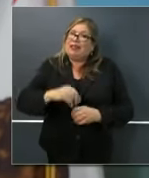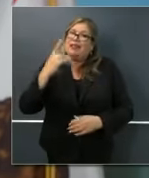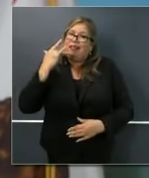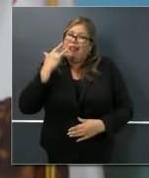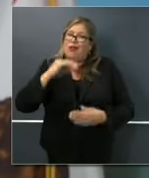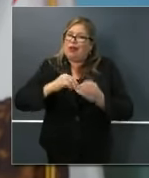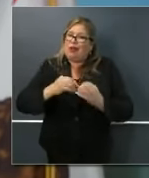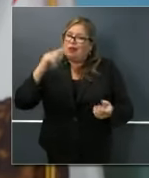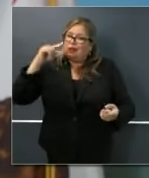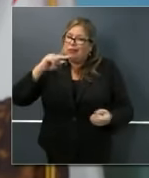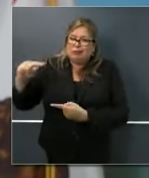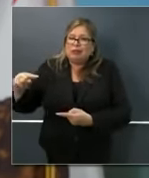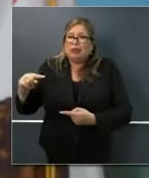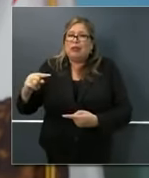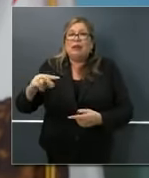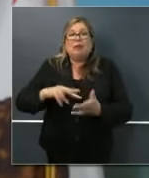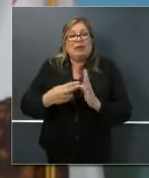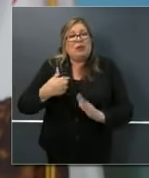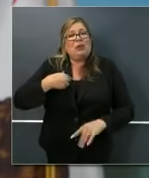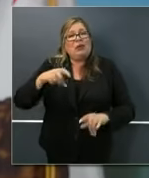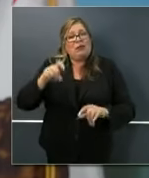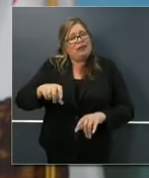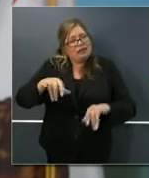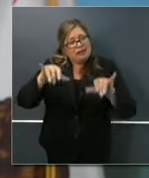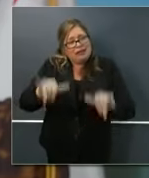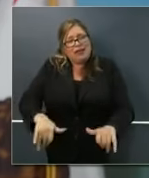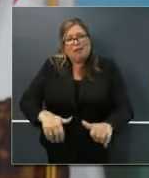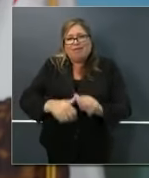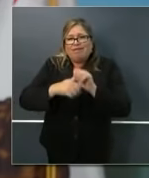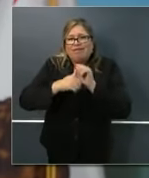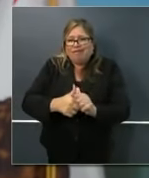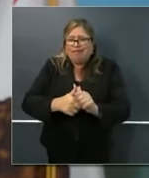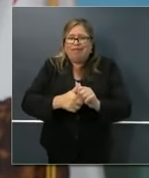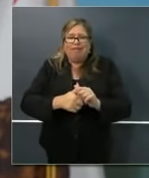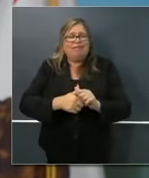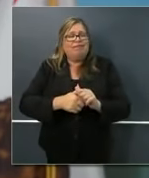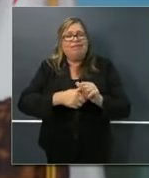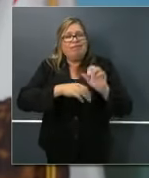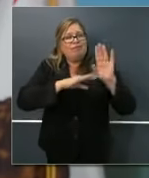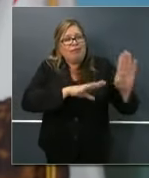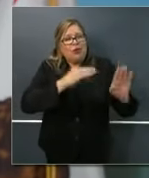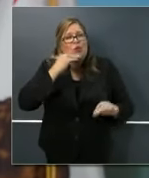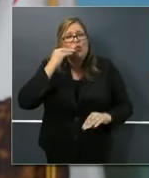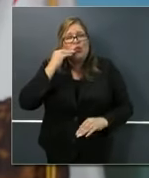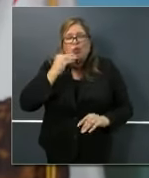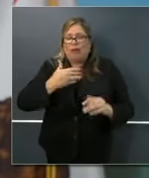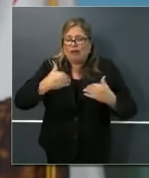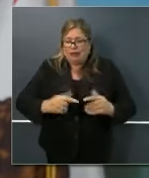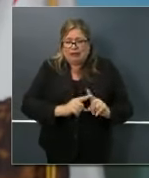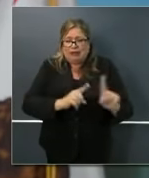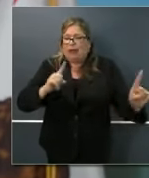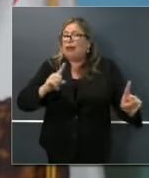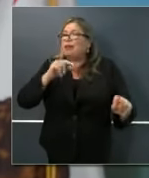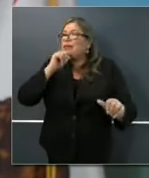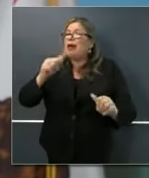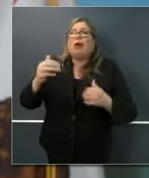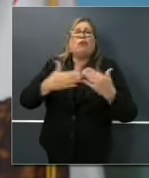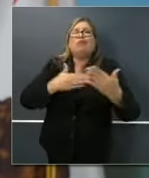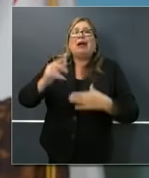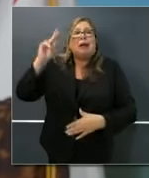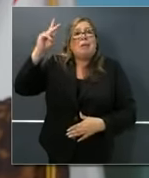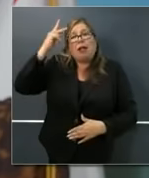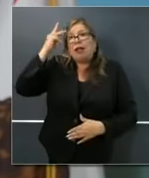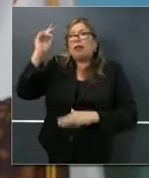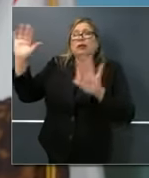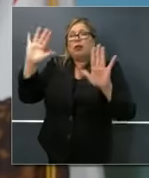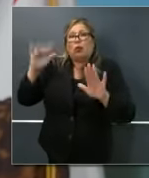continue to need to maintain our vigilance guided not by political decision-making, guided by data, guided by